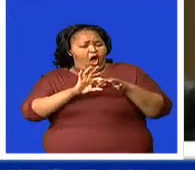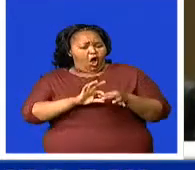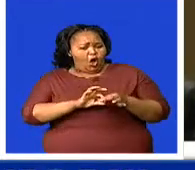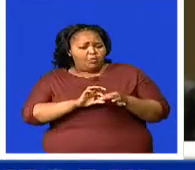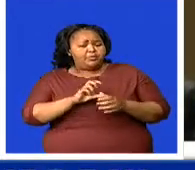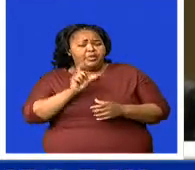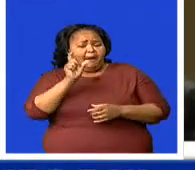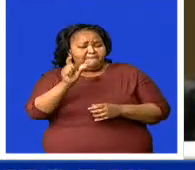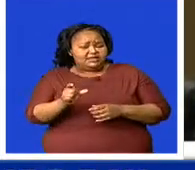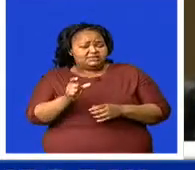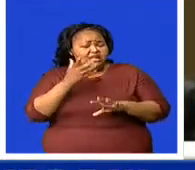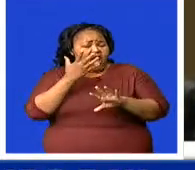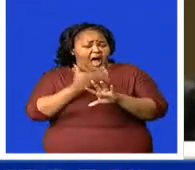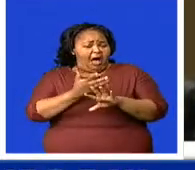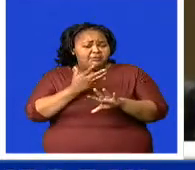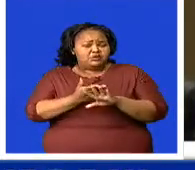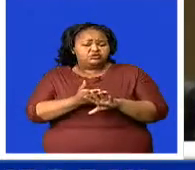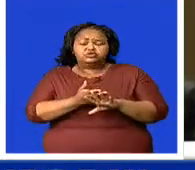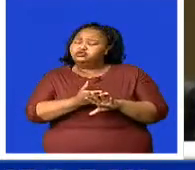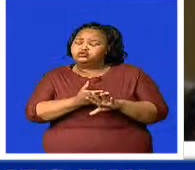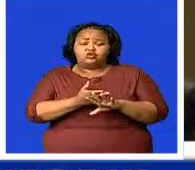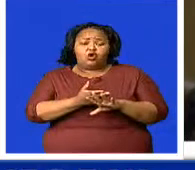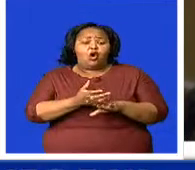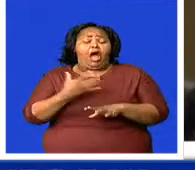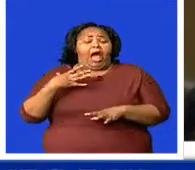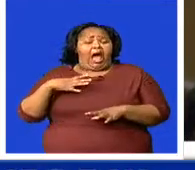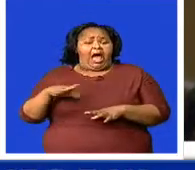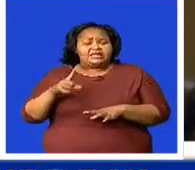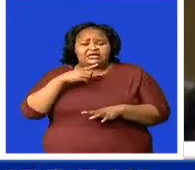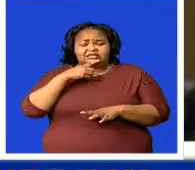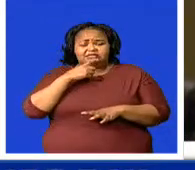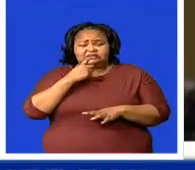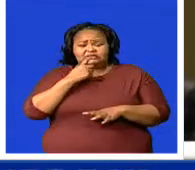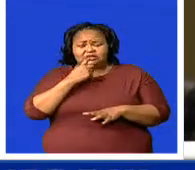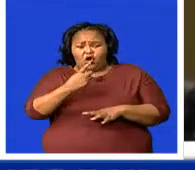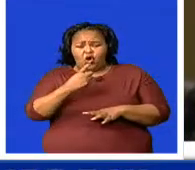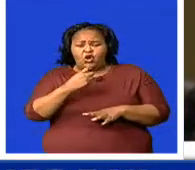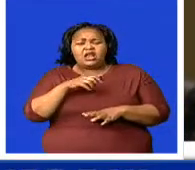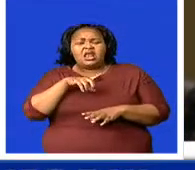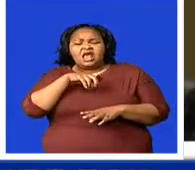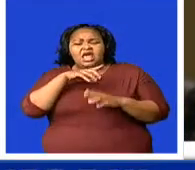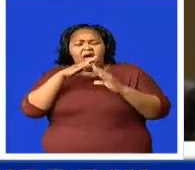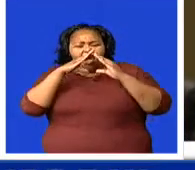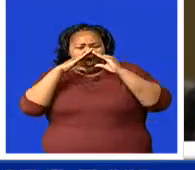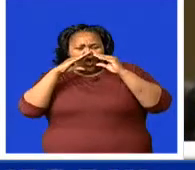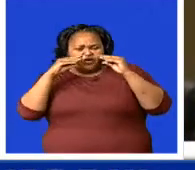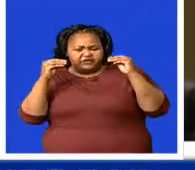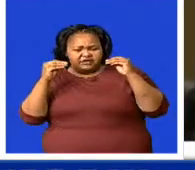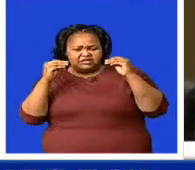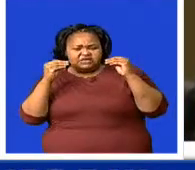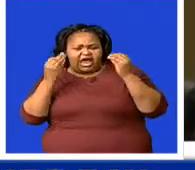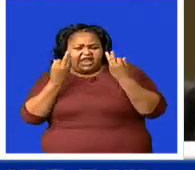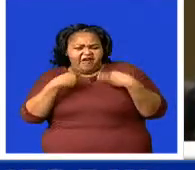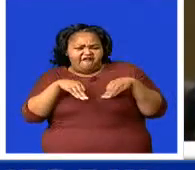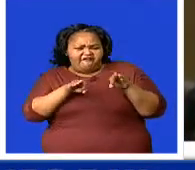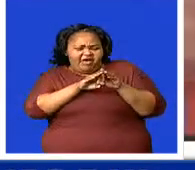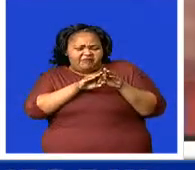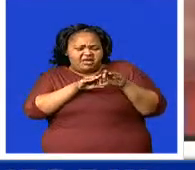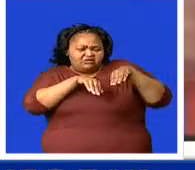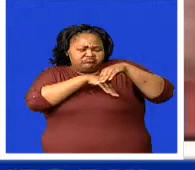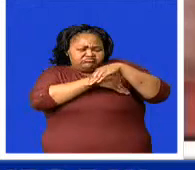there, you are calling it D.B. Dengel or some family secret. That thing must just disappear.